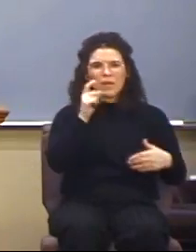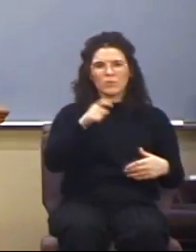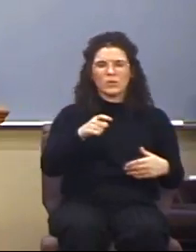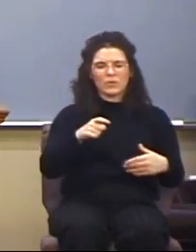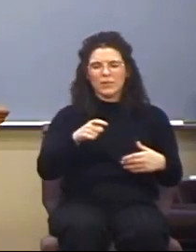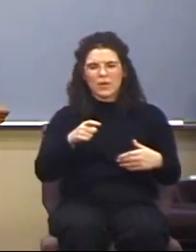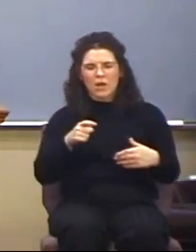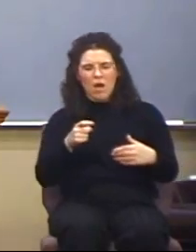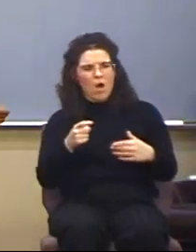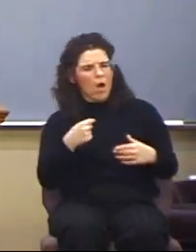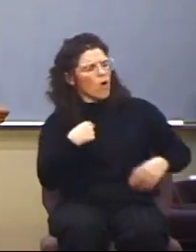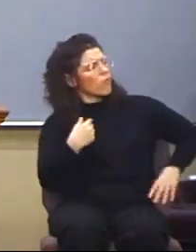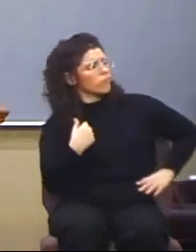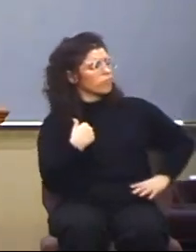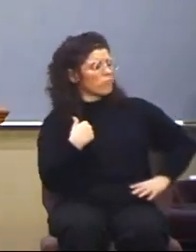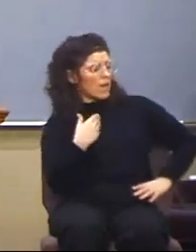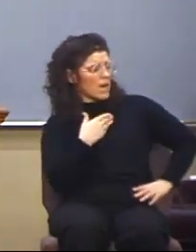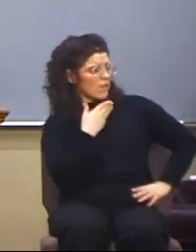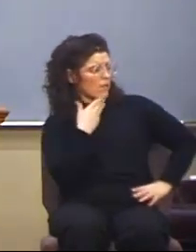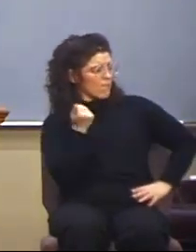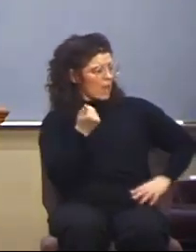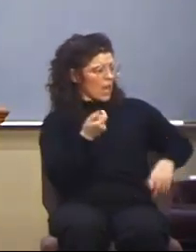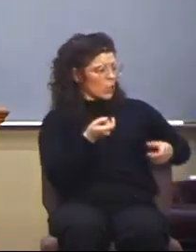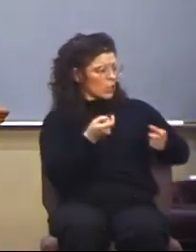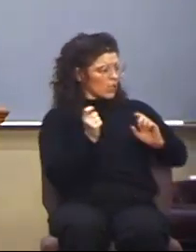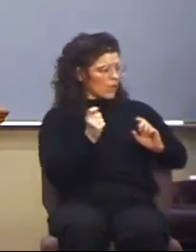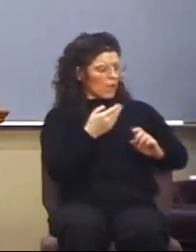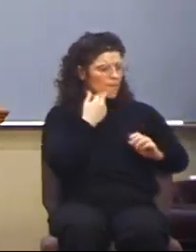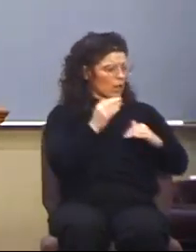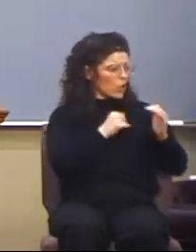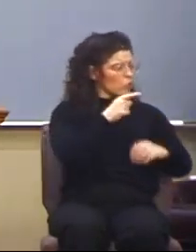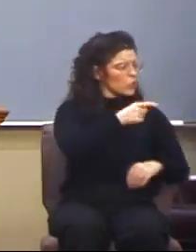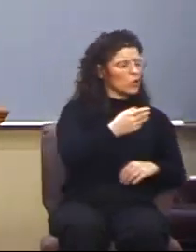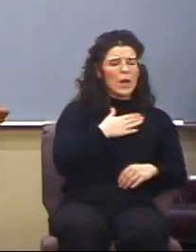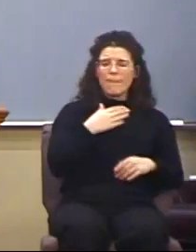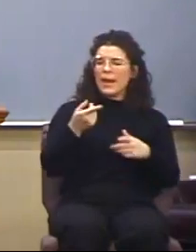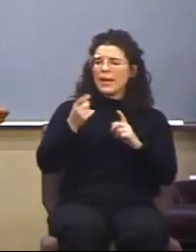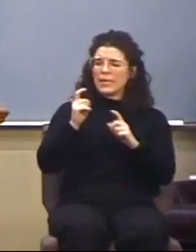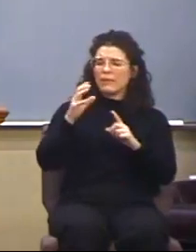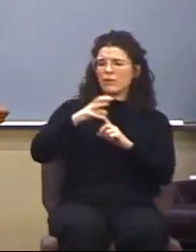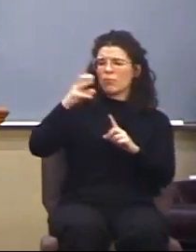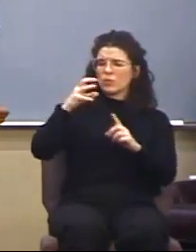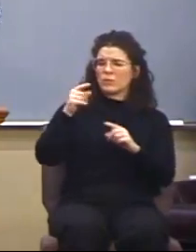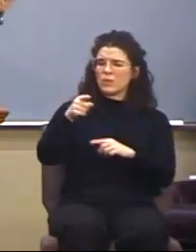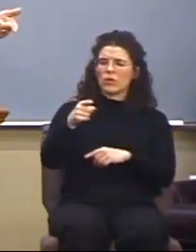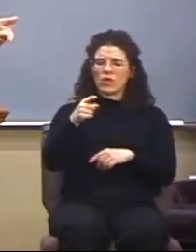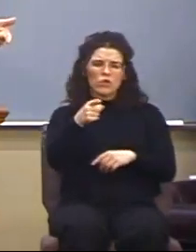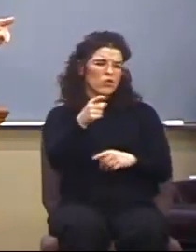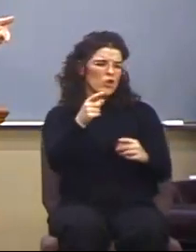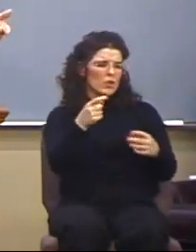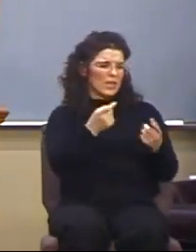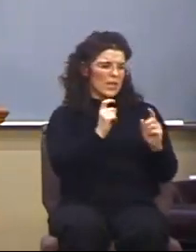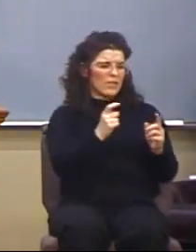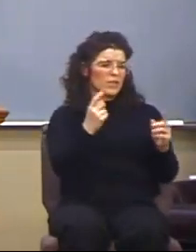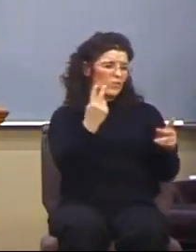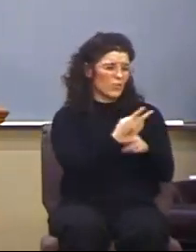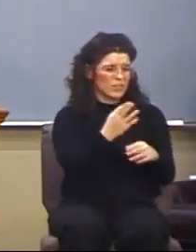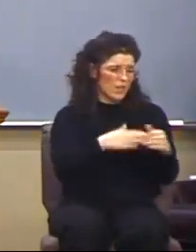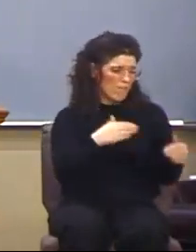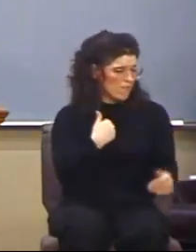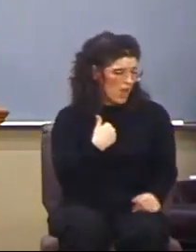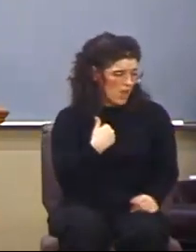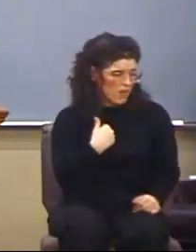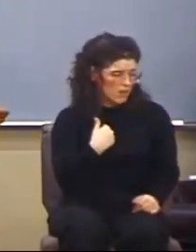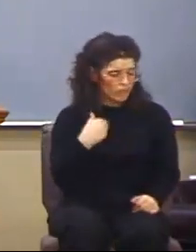fest. Well, I got this gift, I'm better than you, my gift is more superior than you, your gift is inferior to me, and it